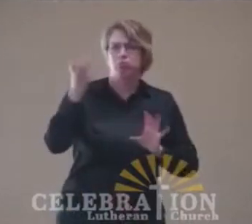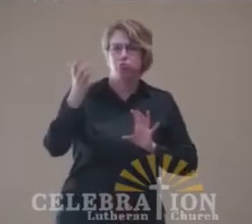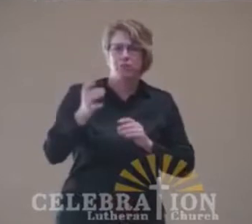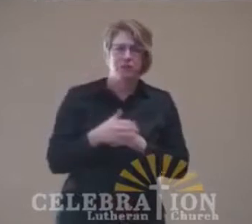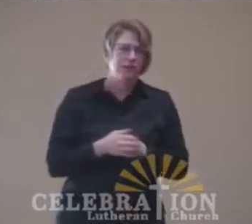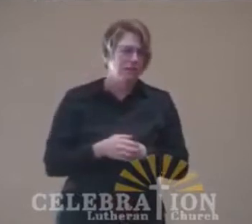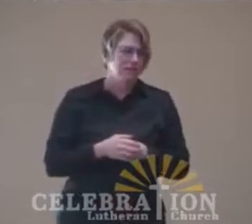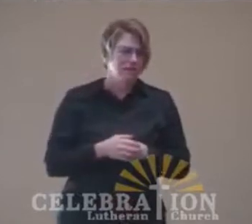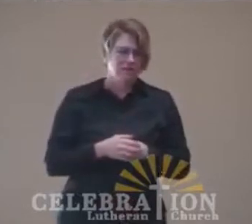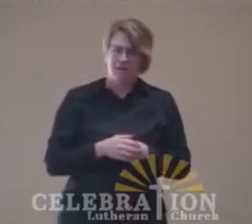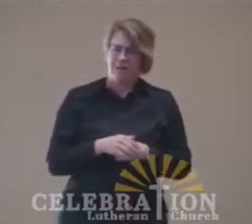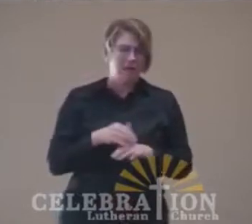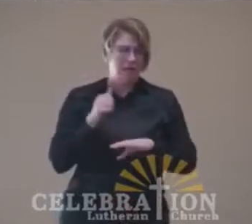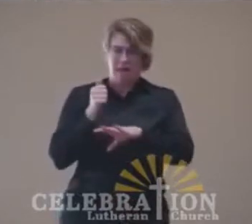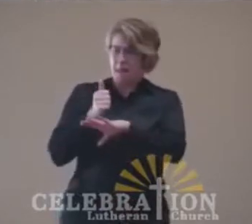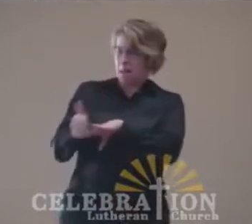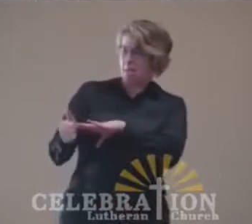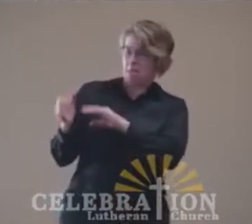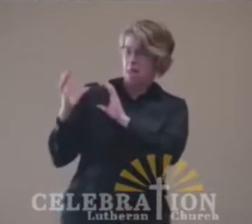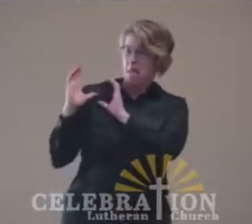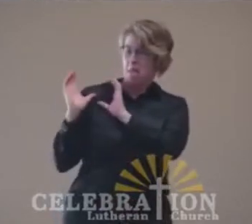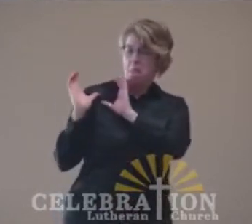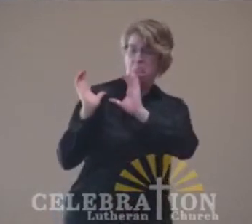else's problem and not my own.